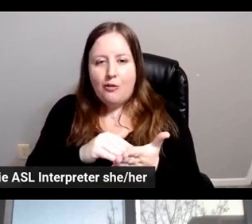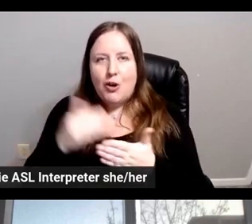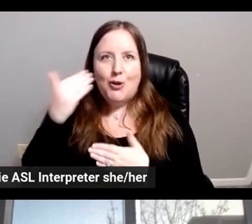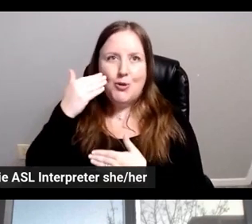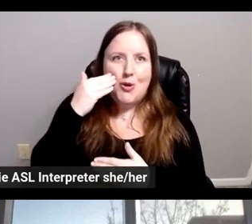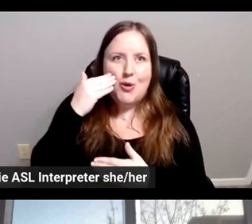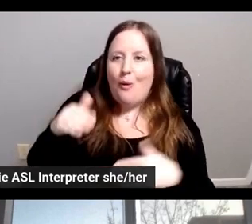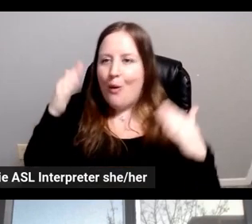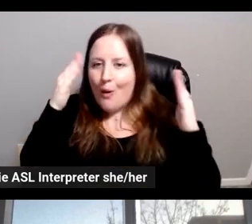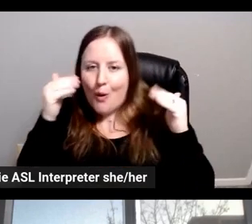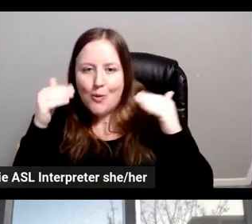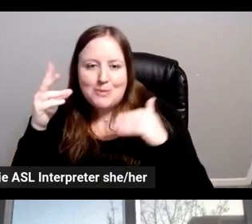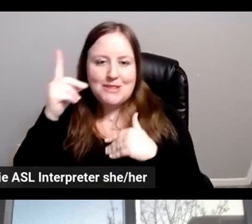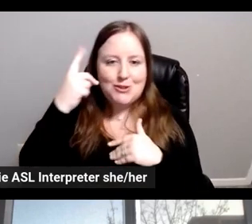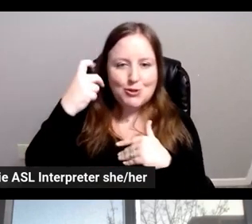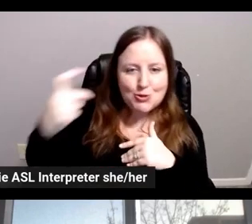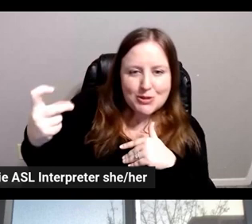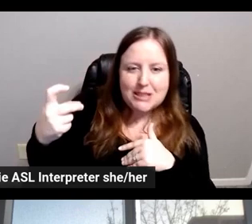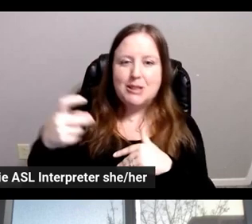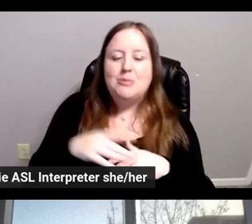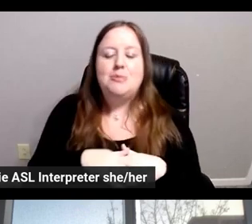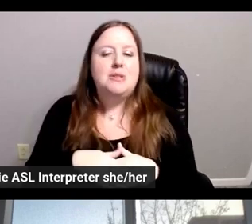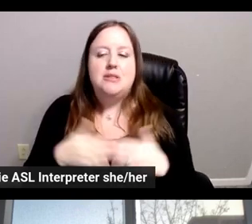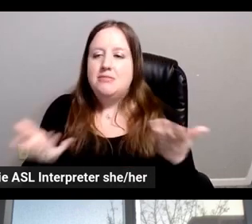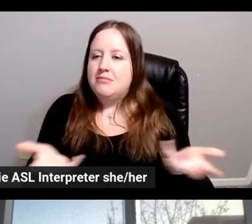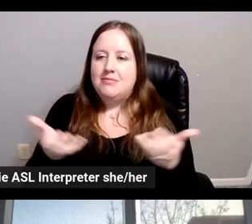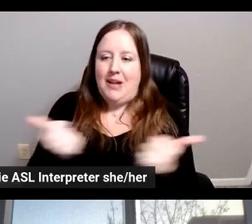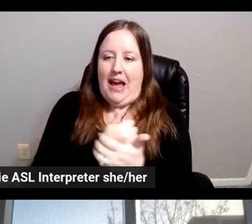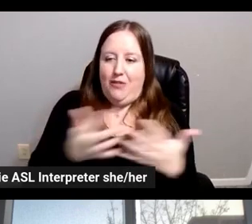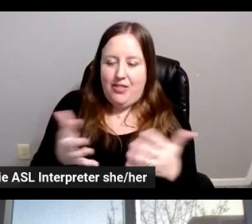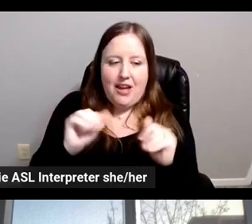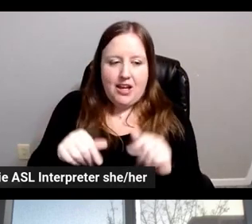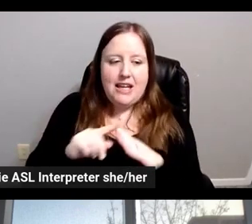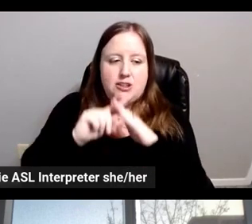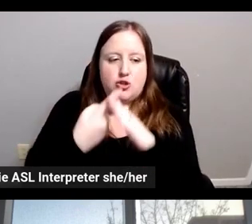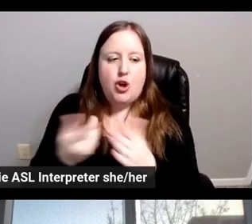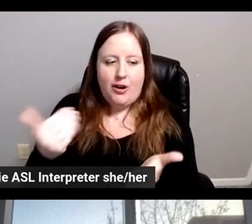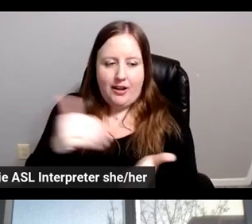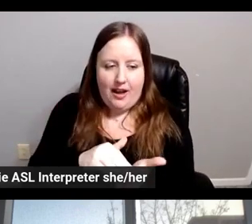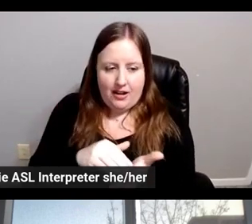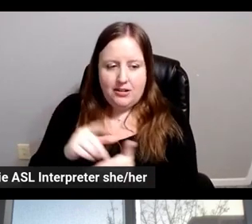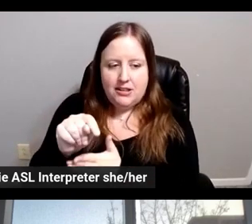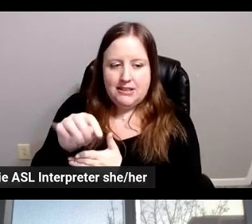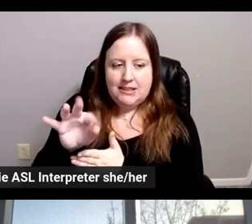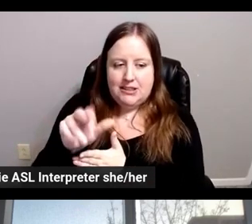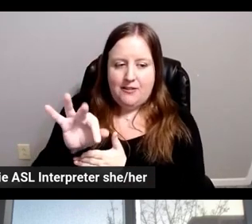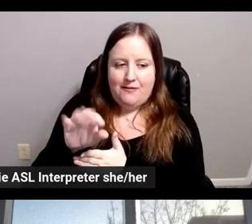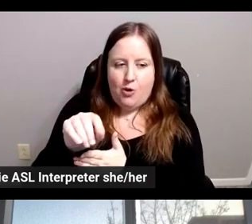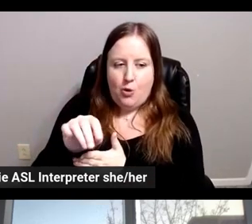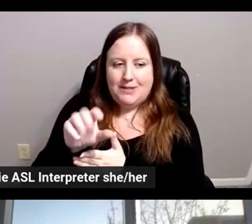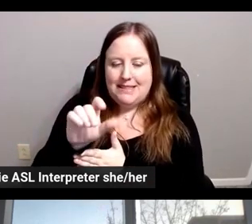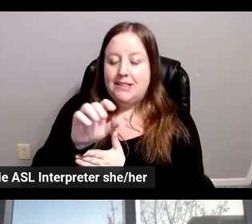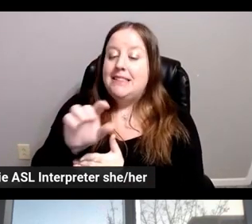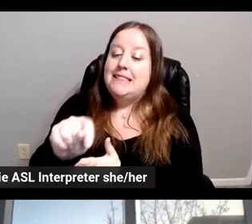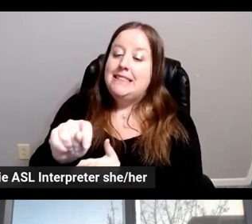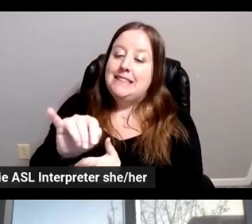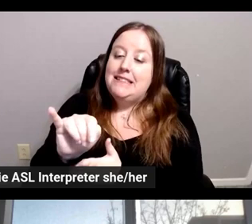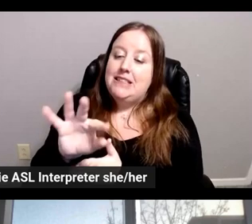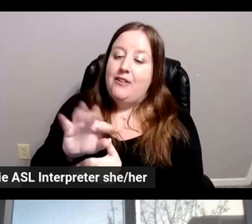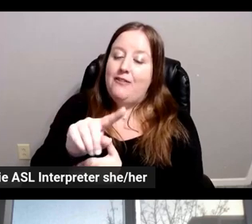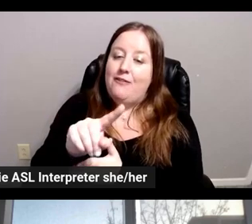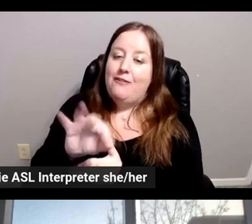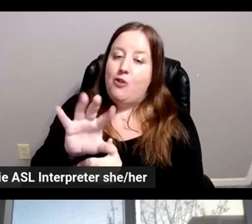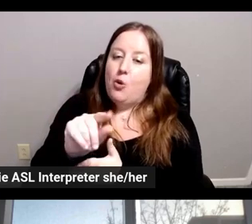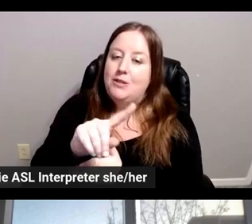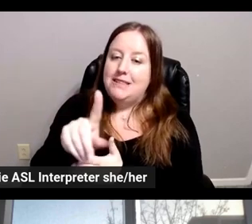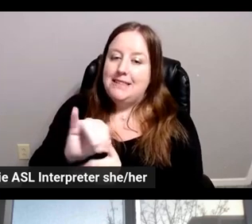of us as tifosi, you know, gets to start again. So I was actually also lucky enough to be in Marinella